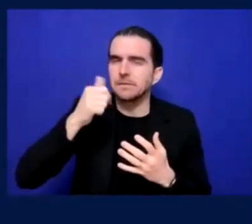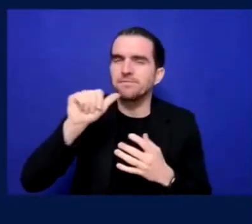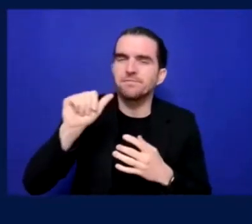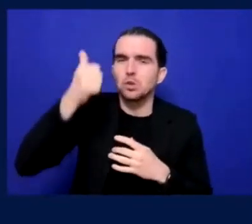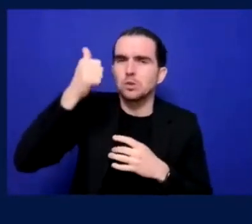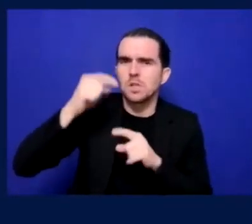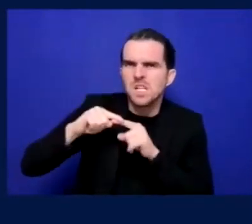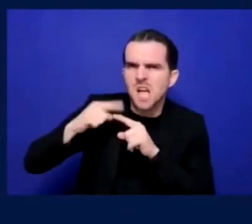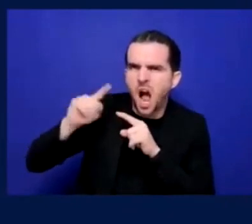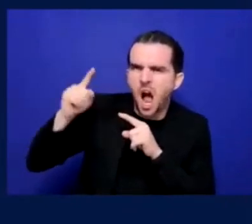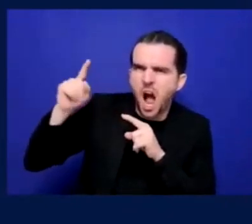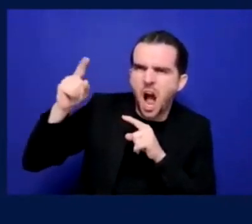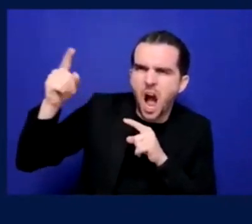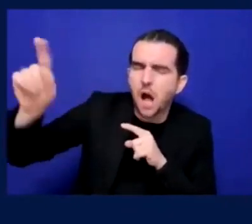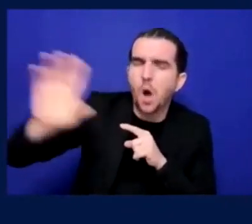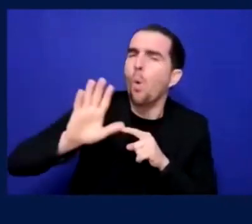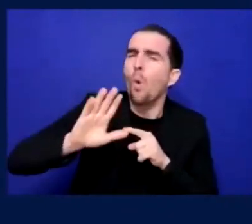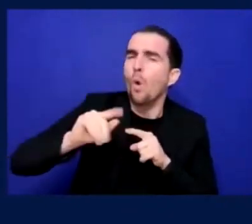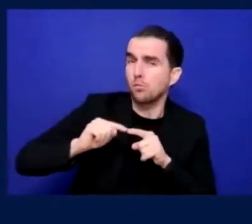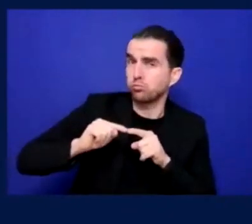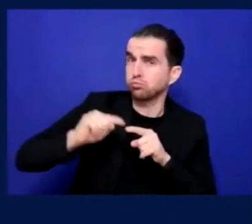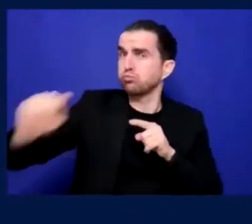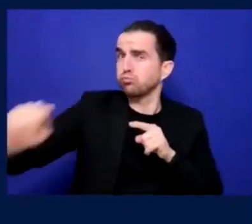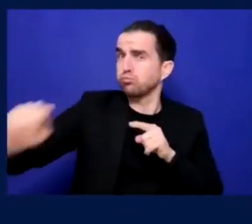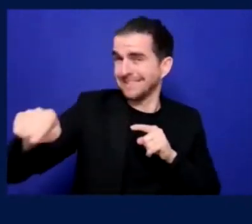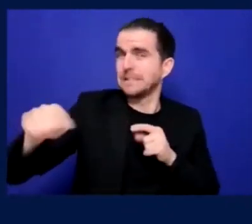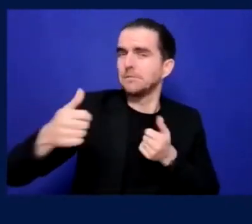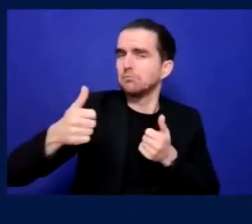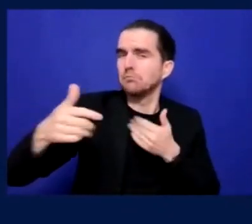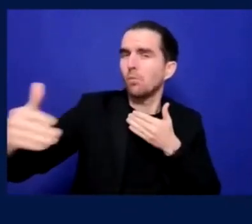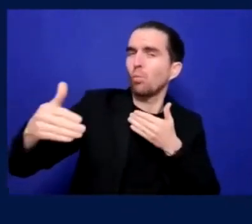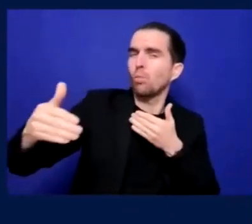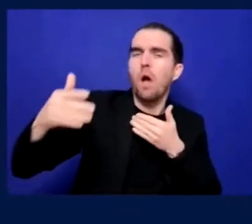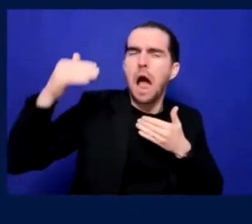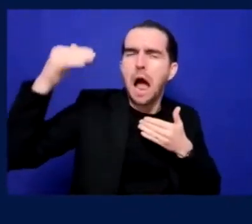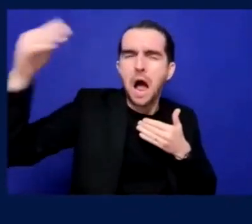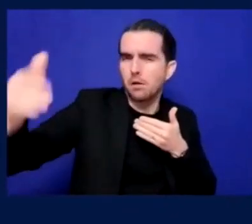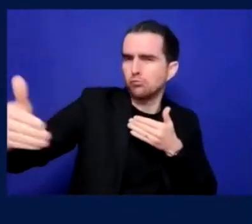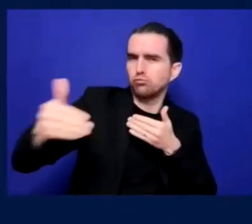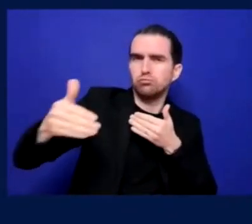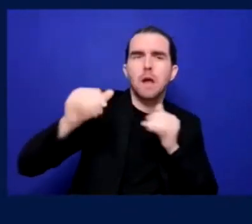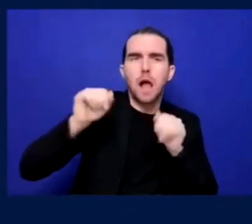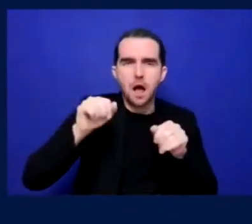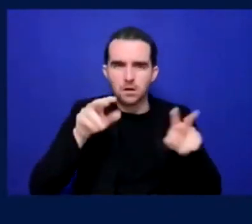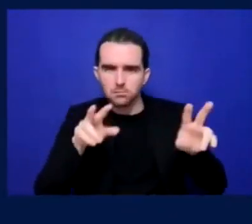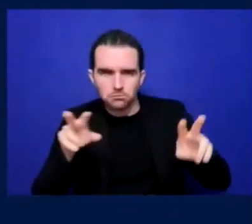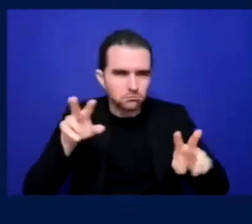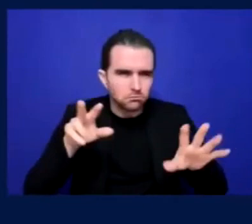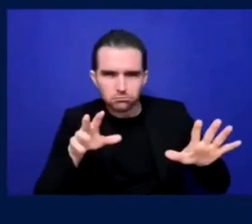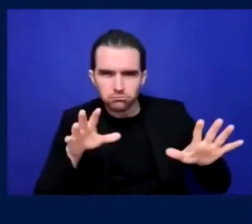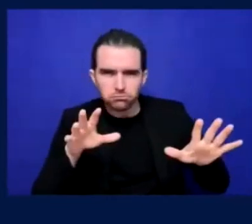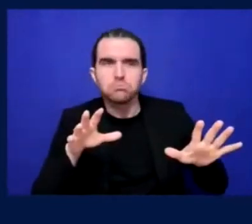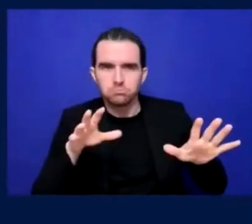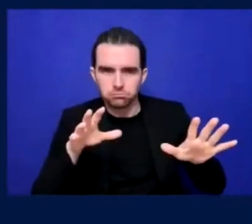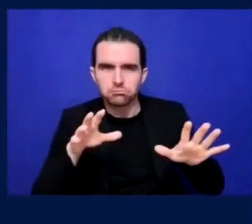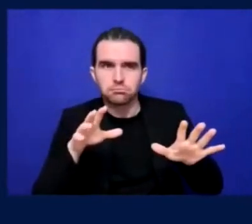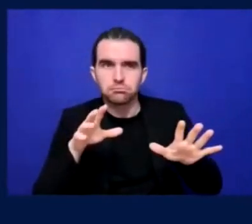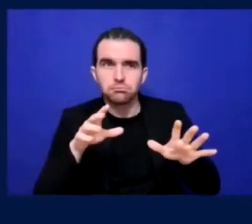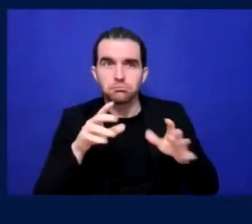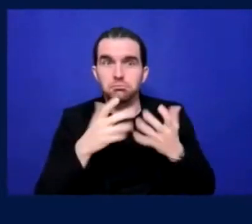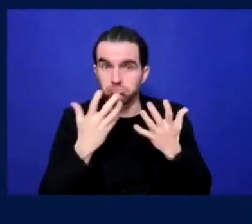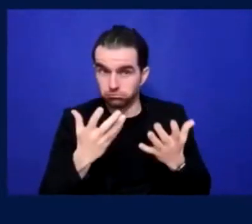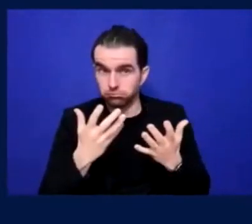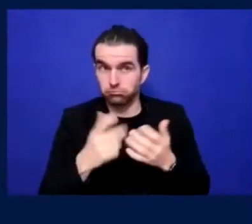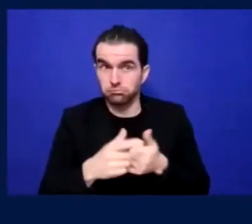in two weeks time. And, uh, you sort of start to plan about going further afield. So I think just, just, you know, put yourself